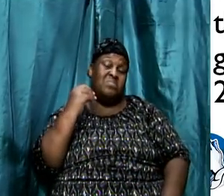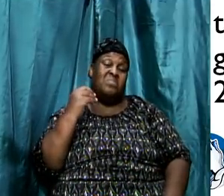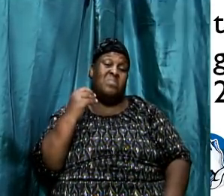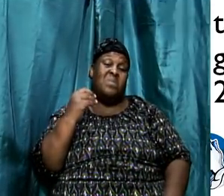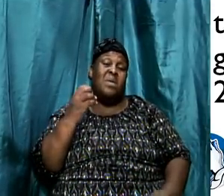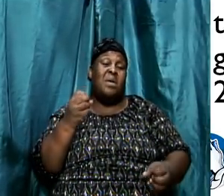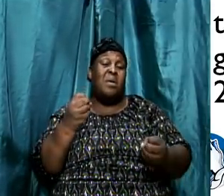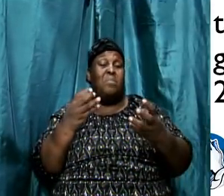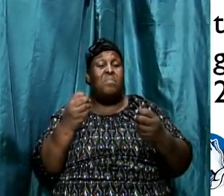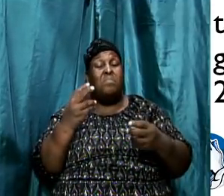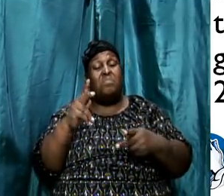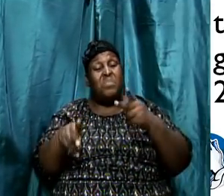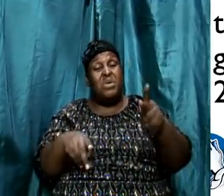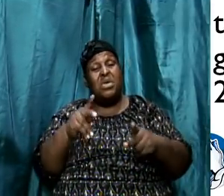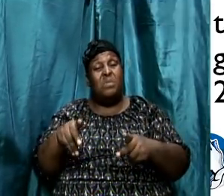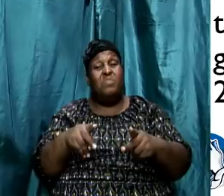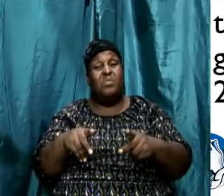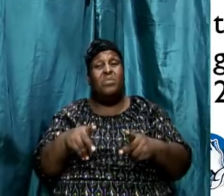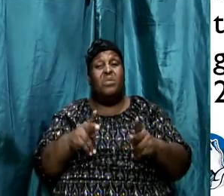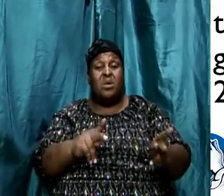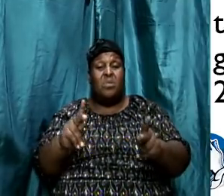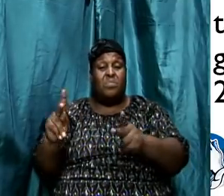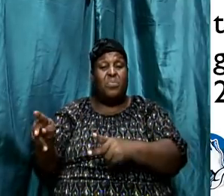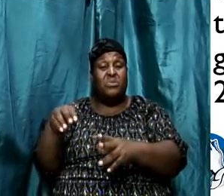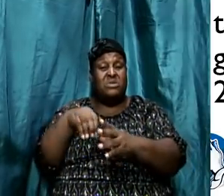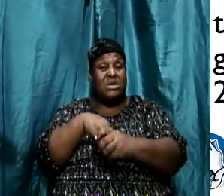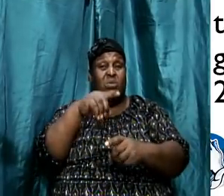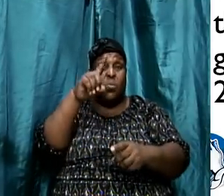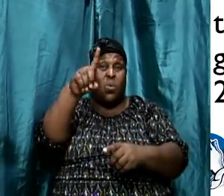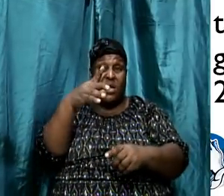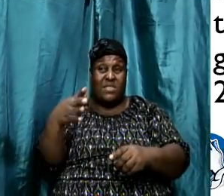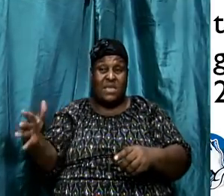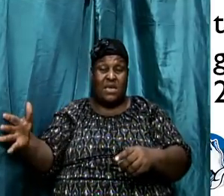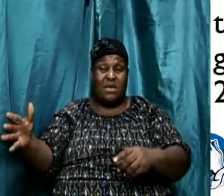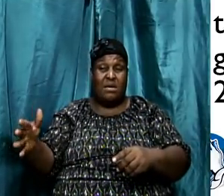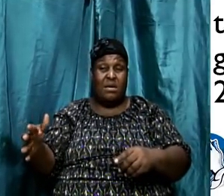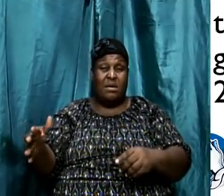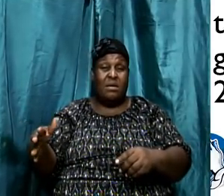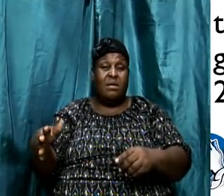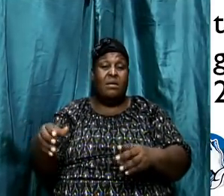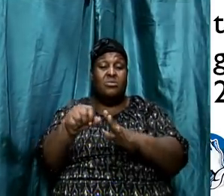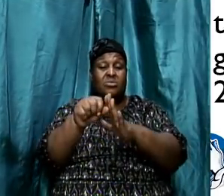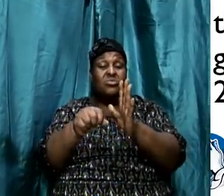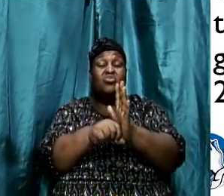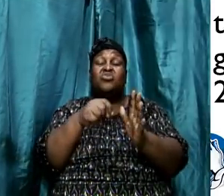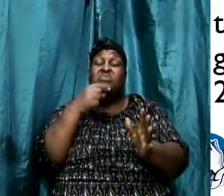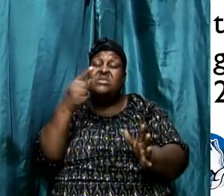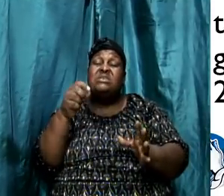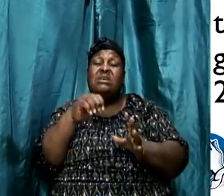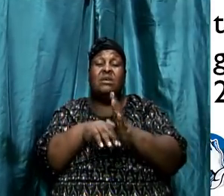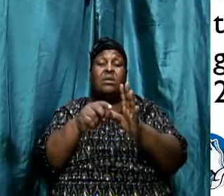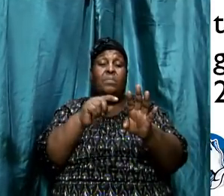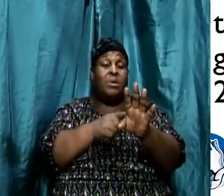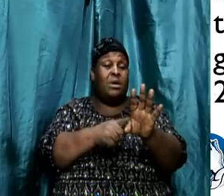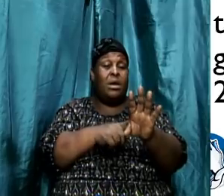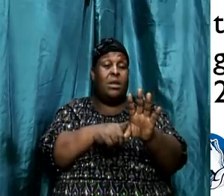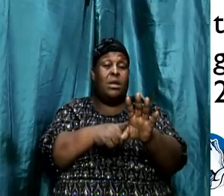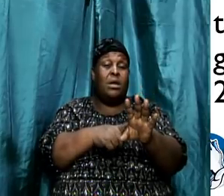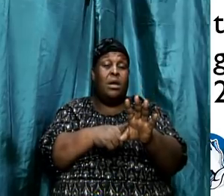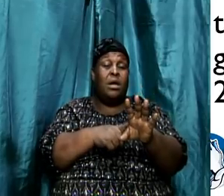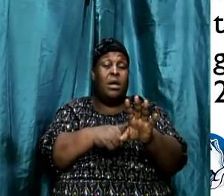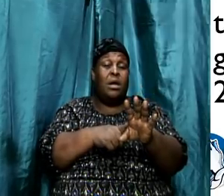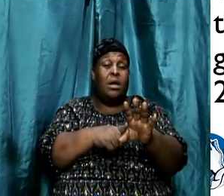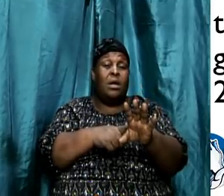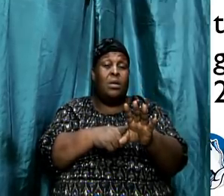just one little thing. Good example. The scripture says, In the beginning was the word, and the word was with God, and the word